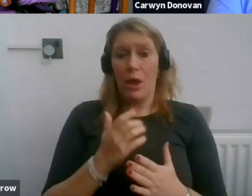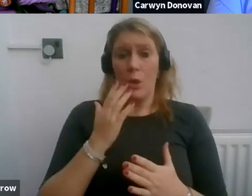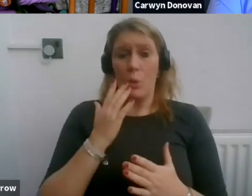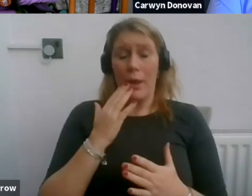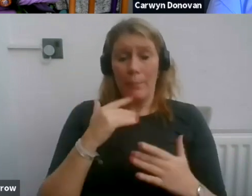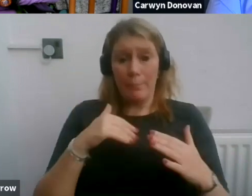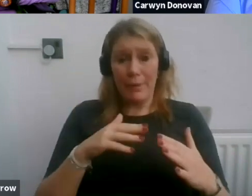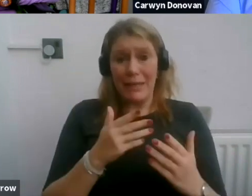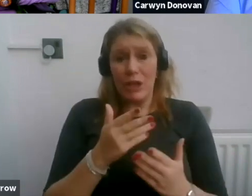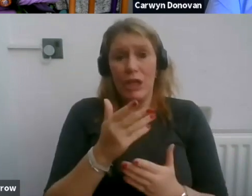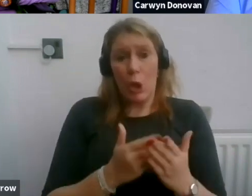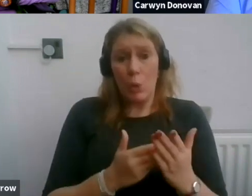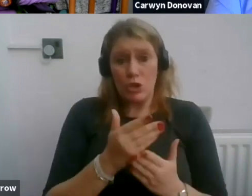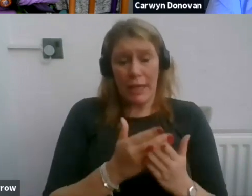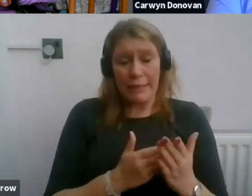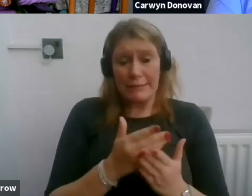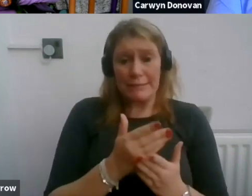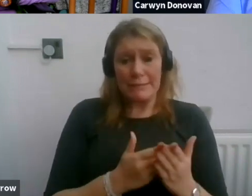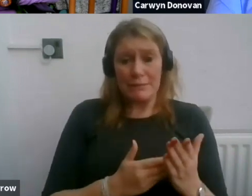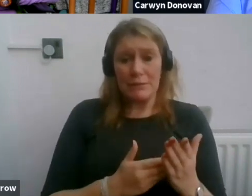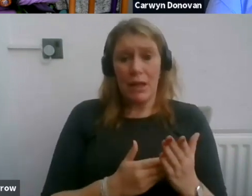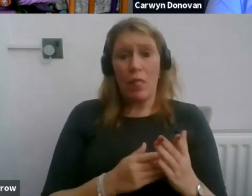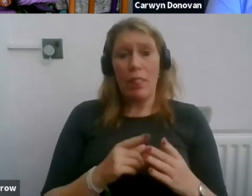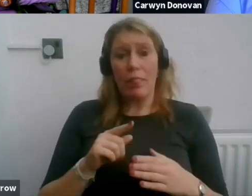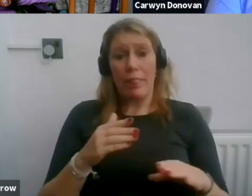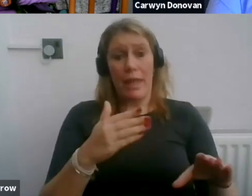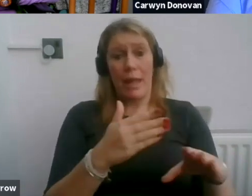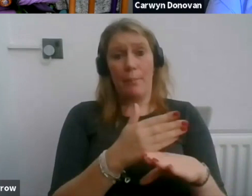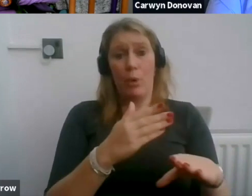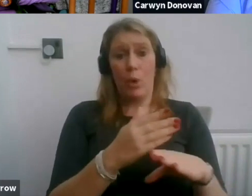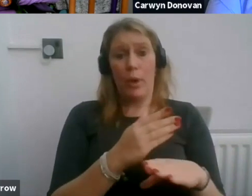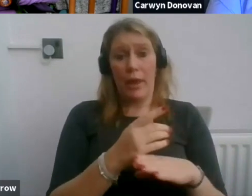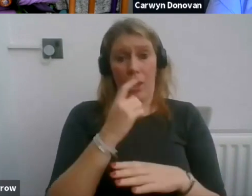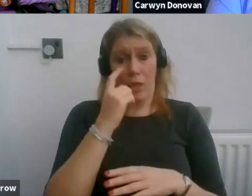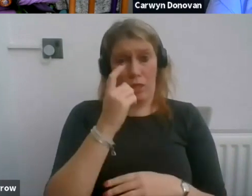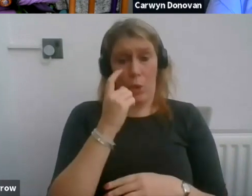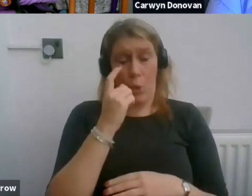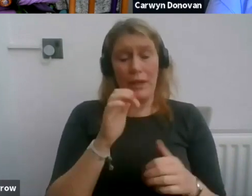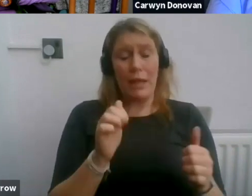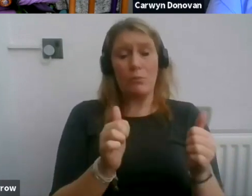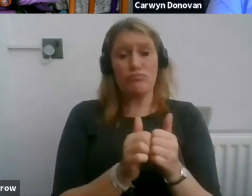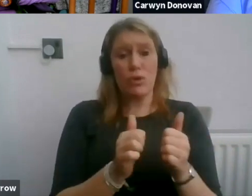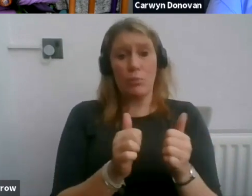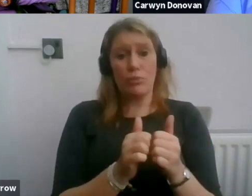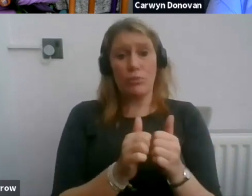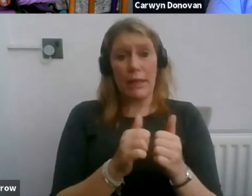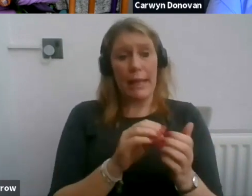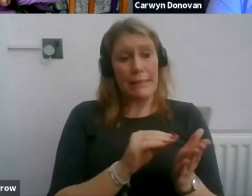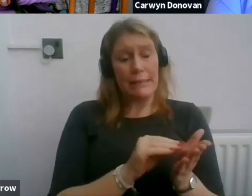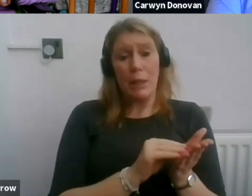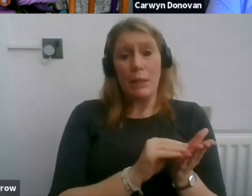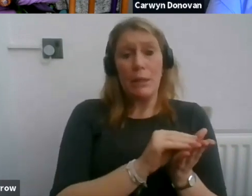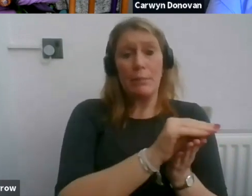negotiation that the employer thought it was appropriate to pay everybody their month's salary